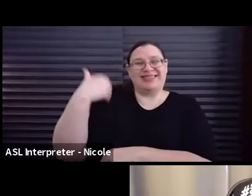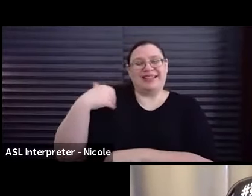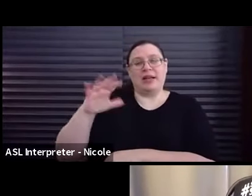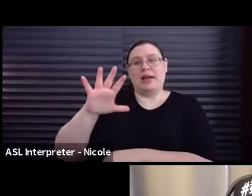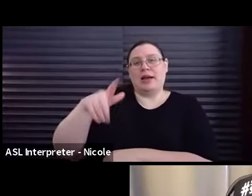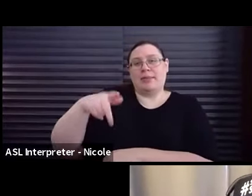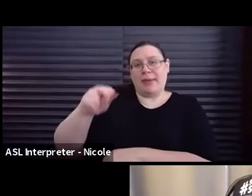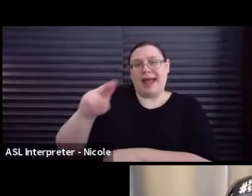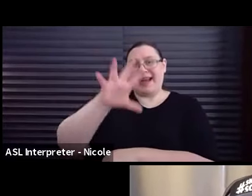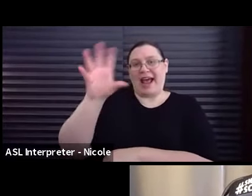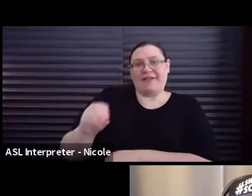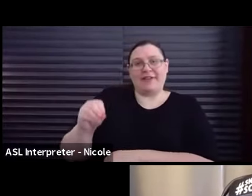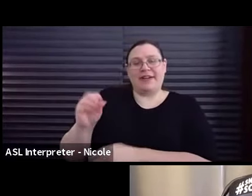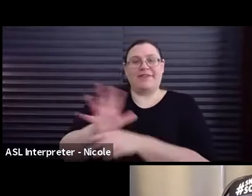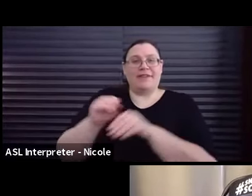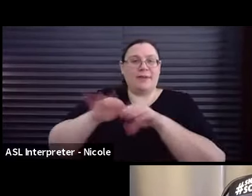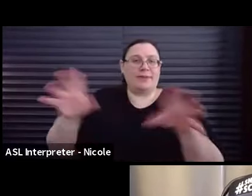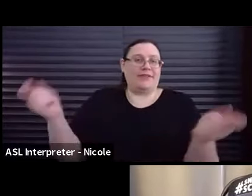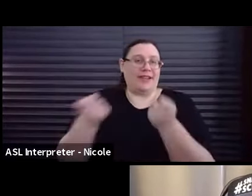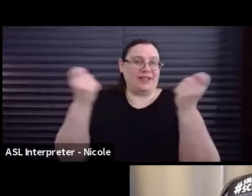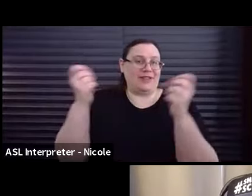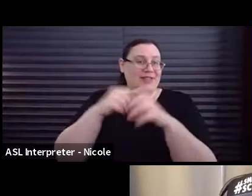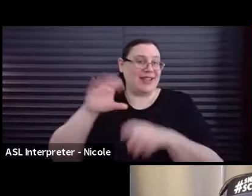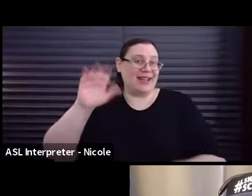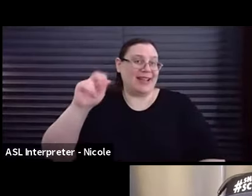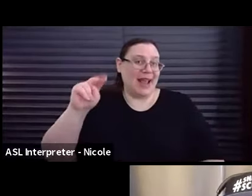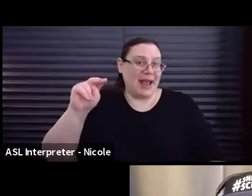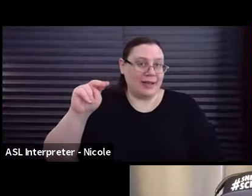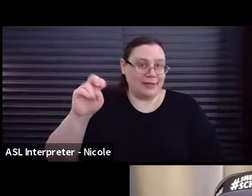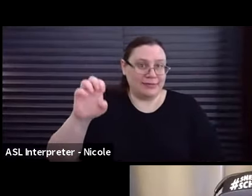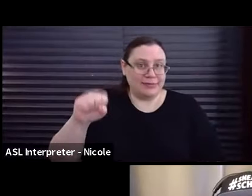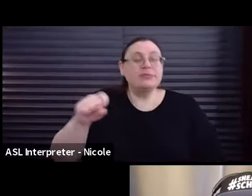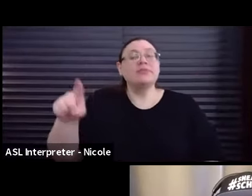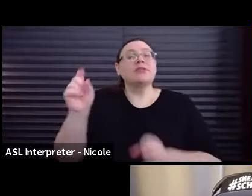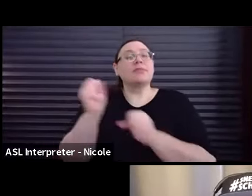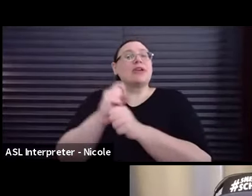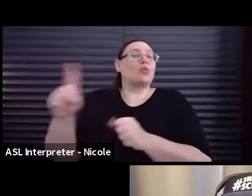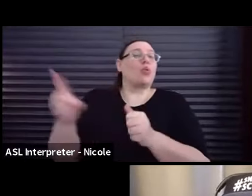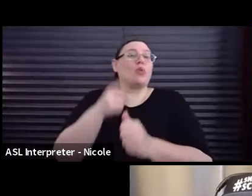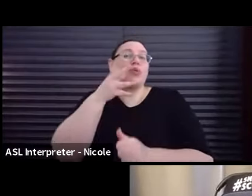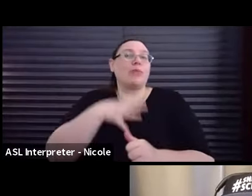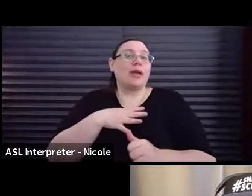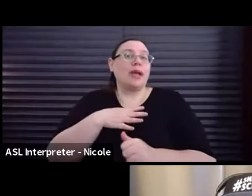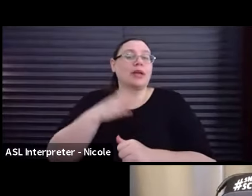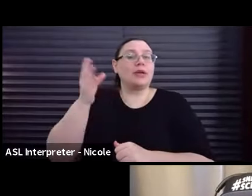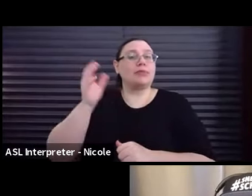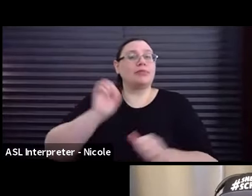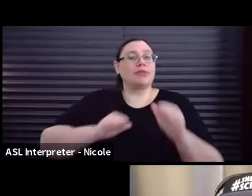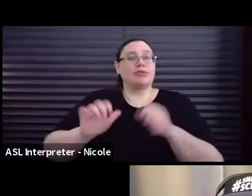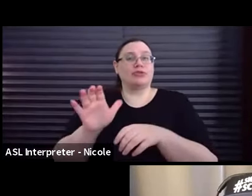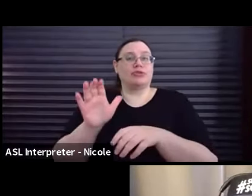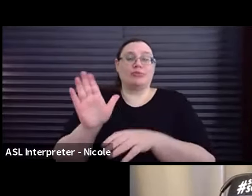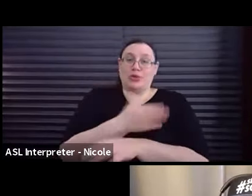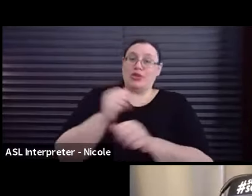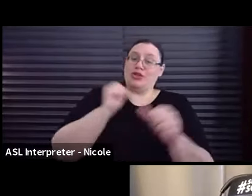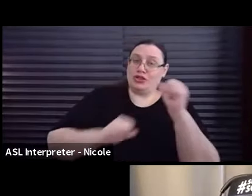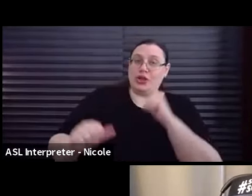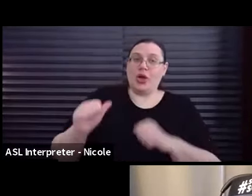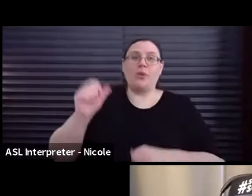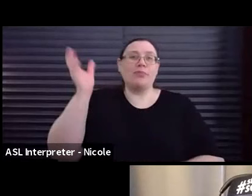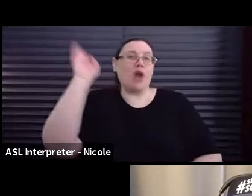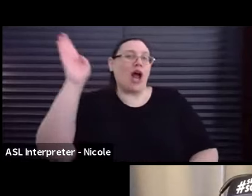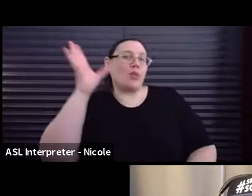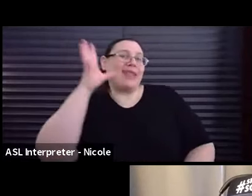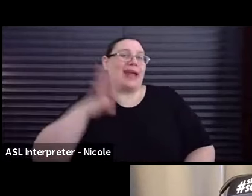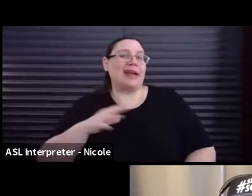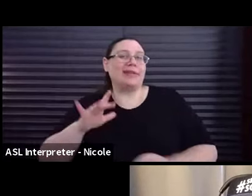Festival in Cannes. Andrea produces her one-woman musical show, Broadway Lady, which tours Hawaii,